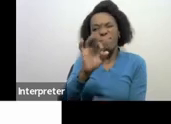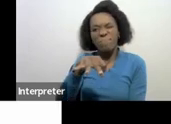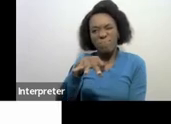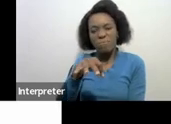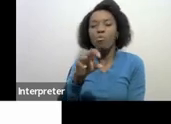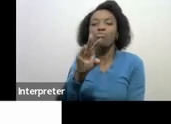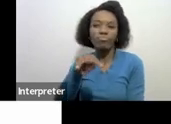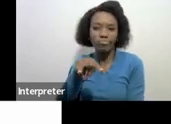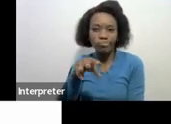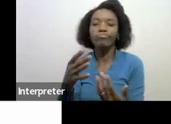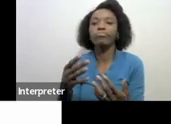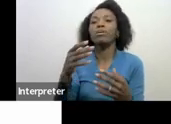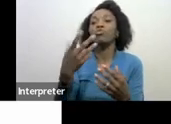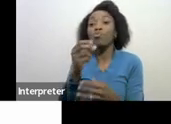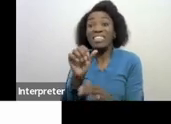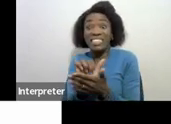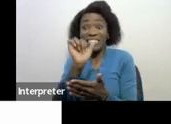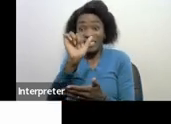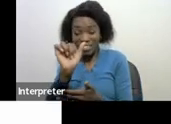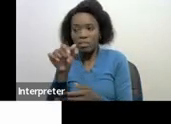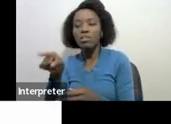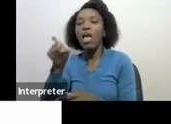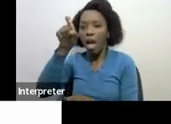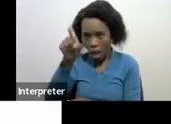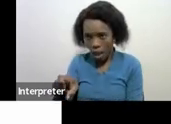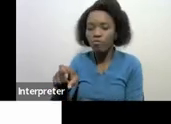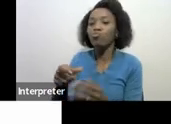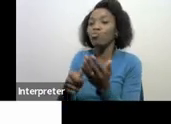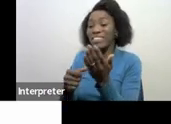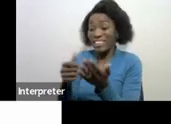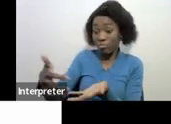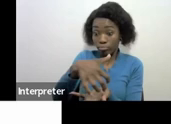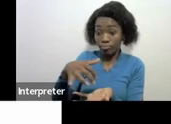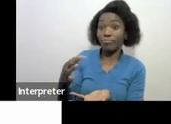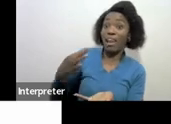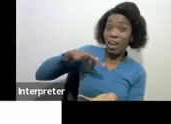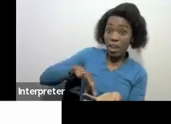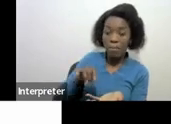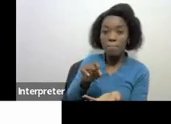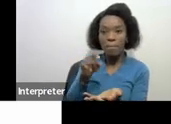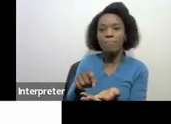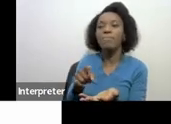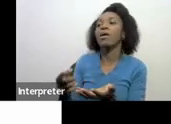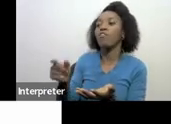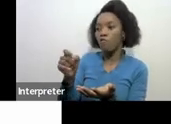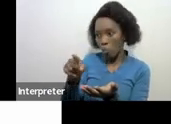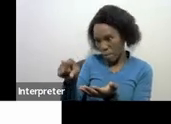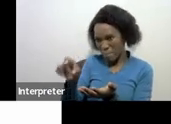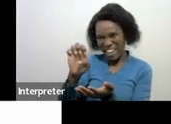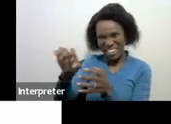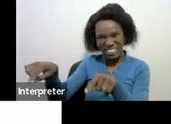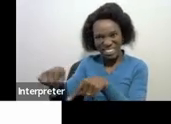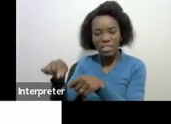number is required if the taxable income earned in that deceased state please remember if you do not